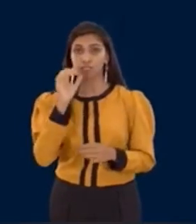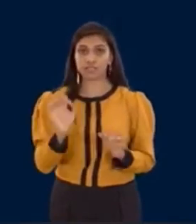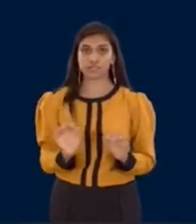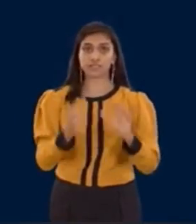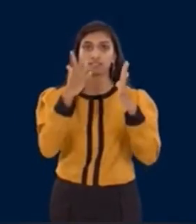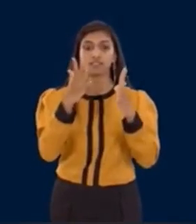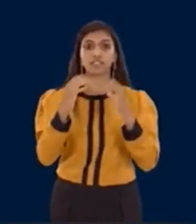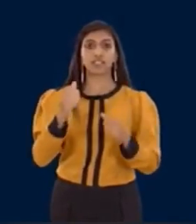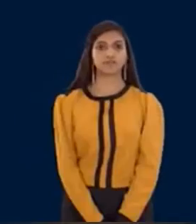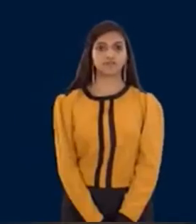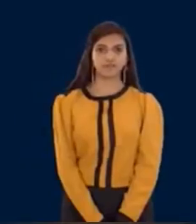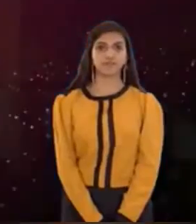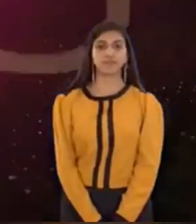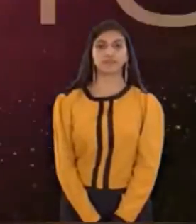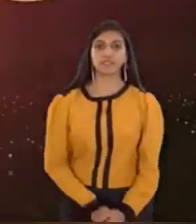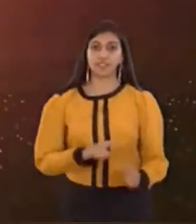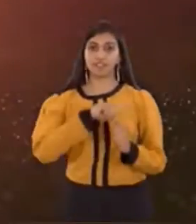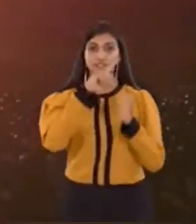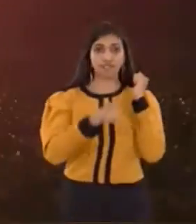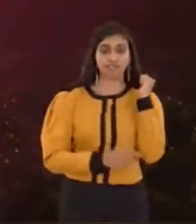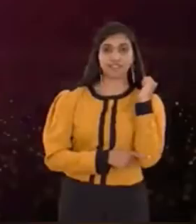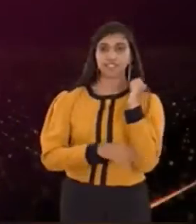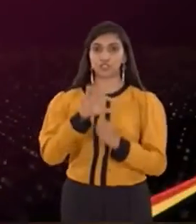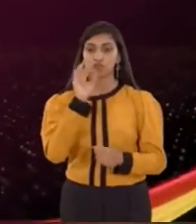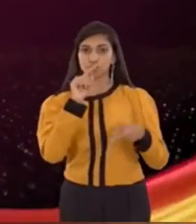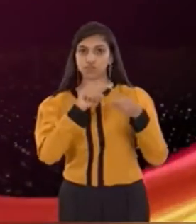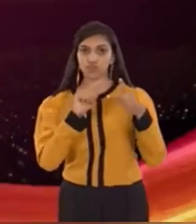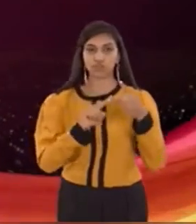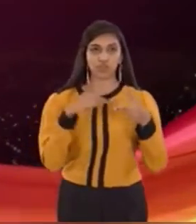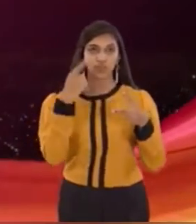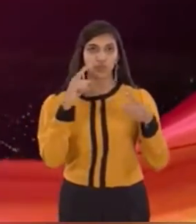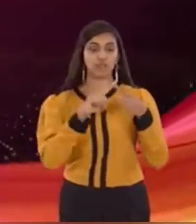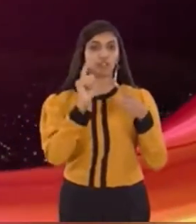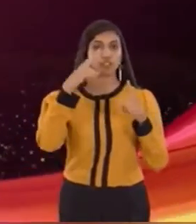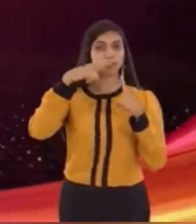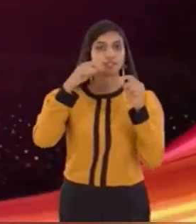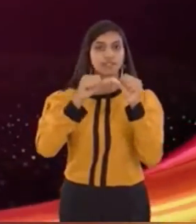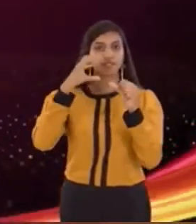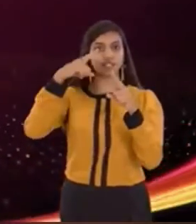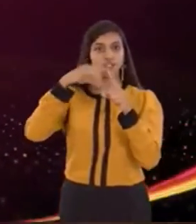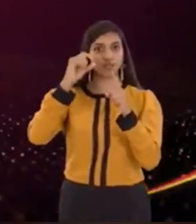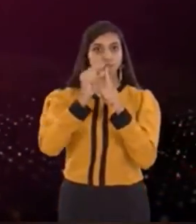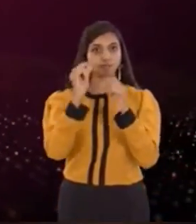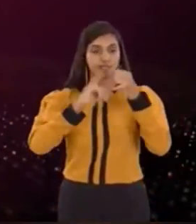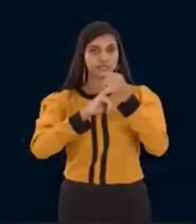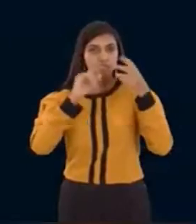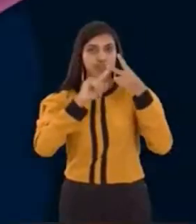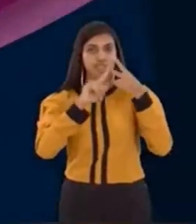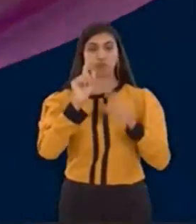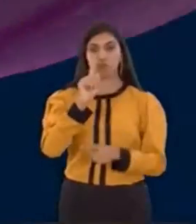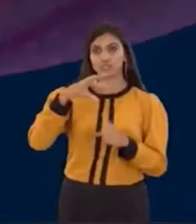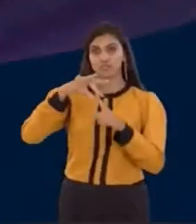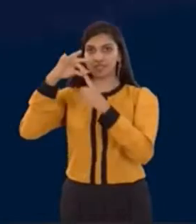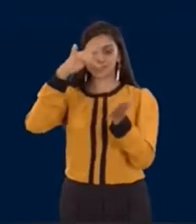demonstrates superior impact. And the finalists for this award are Tactopus and One Special Place. And as always,